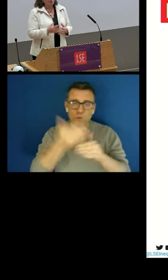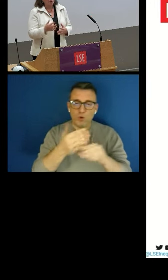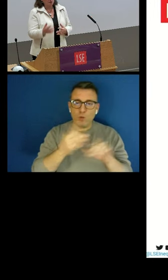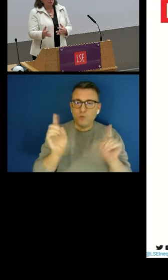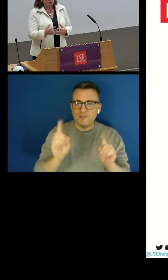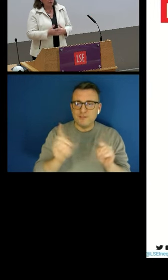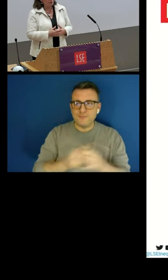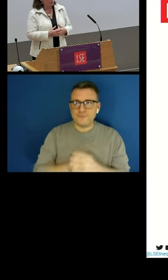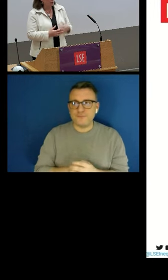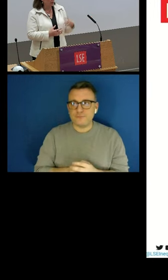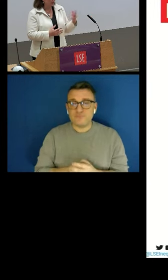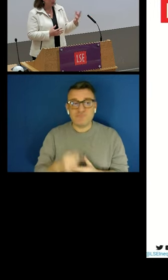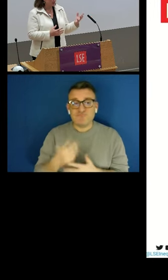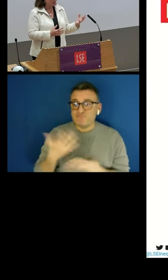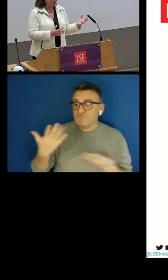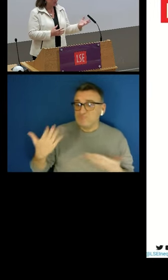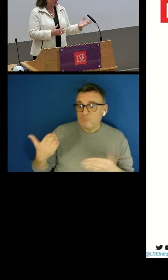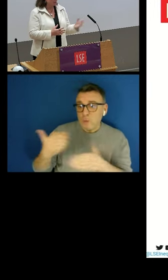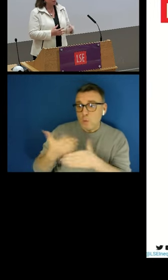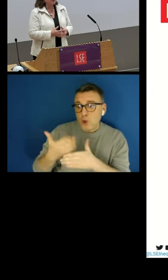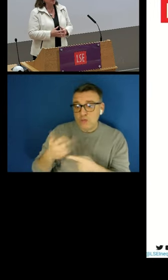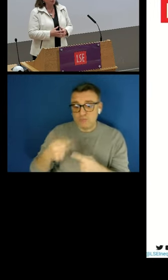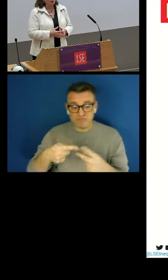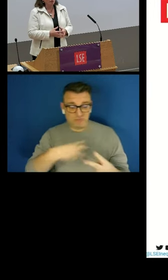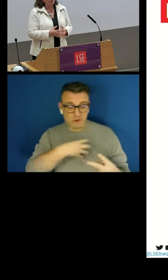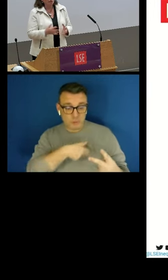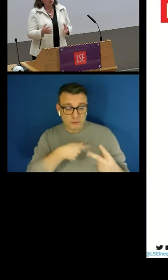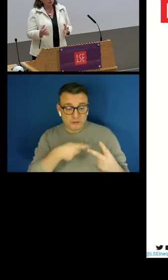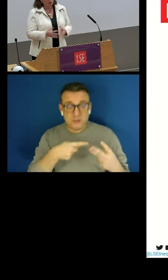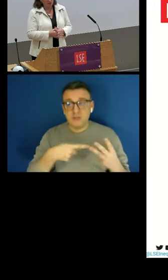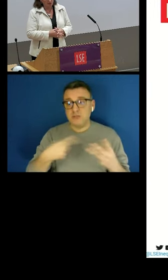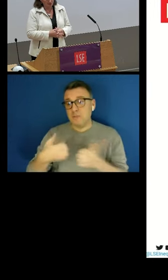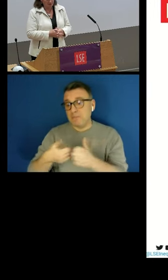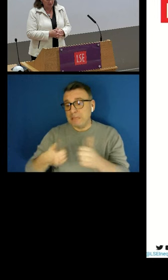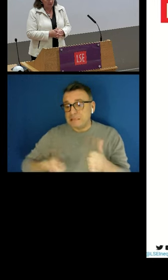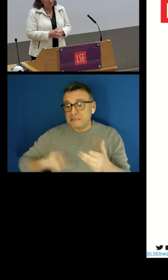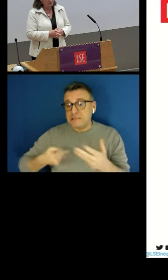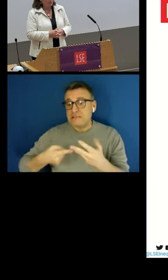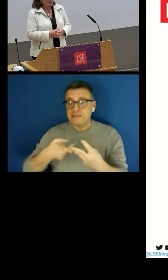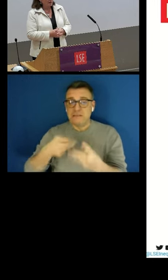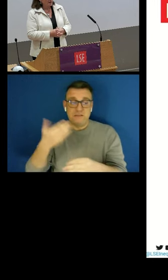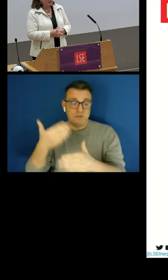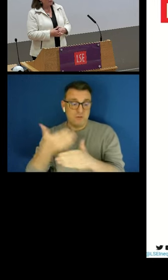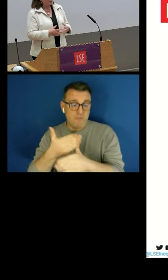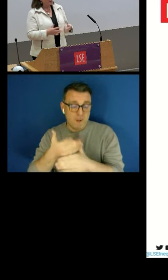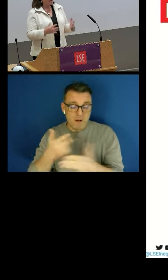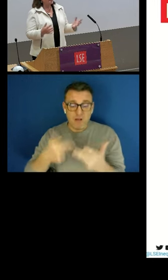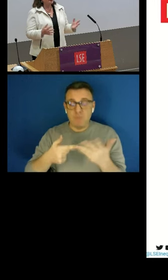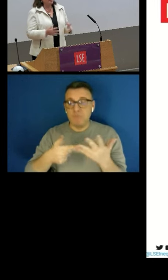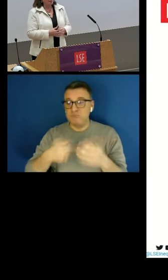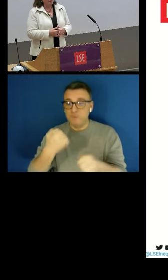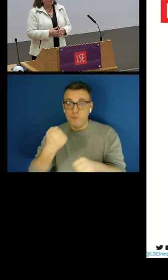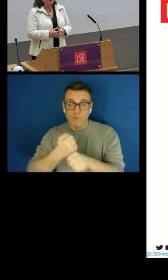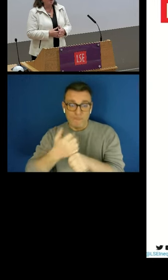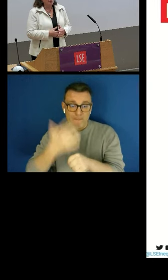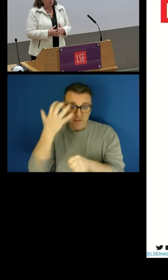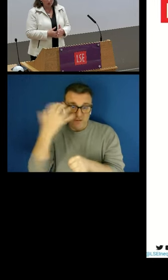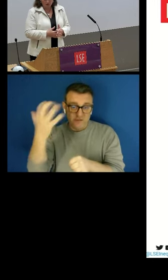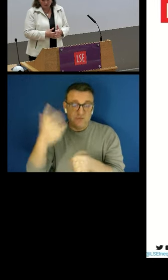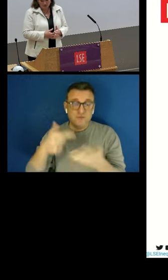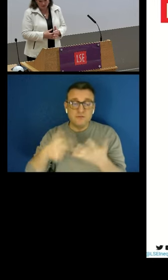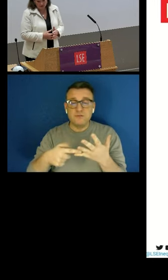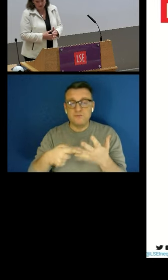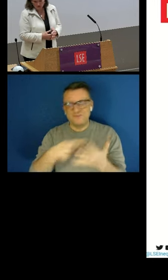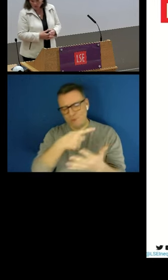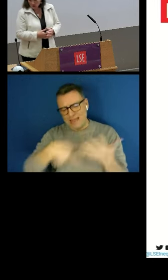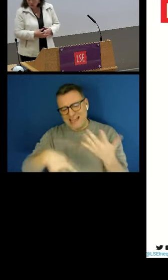workers, we can ask unions, we can ask companies, employers, we can ask governments. Everybody has different priorities, and